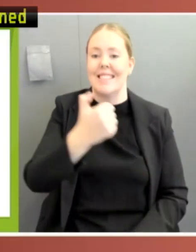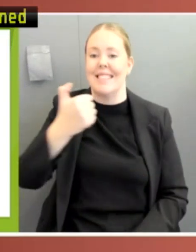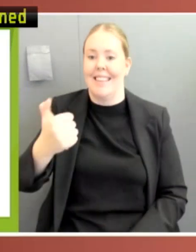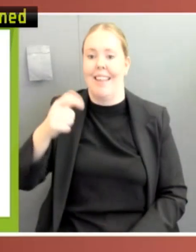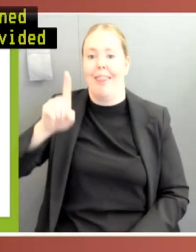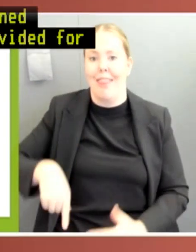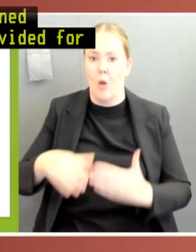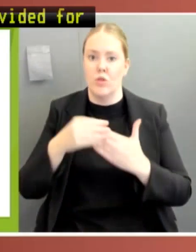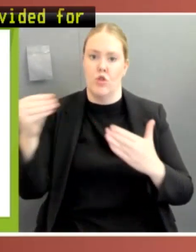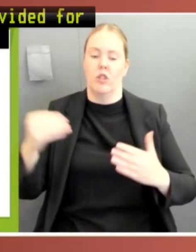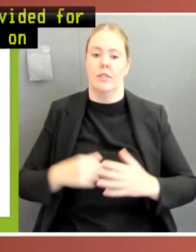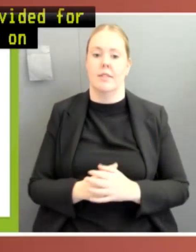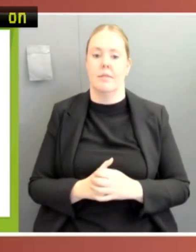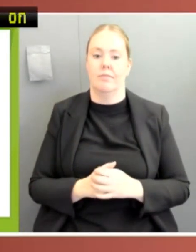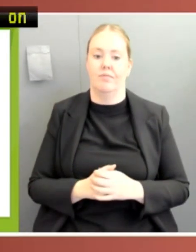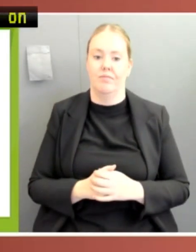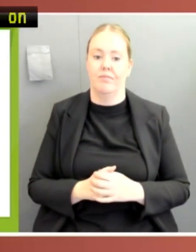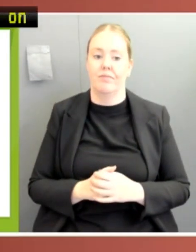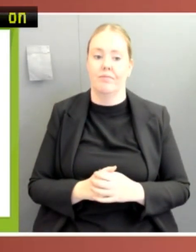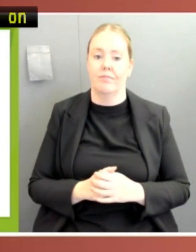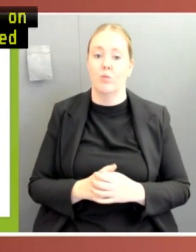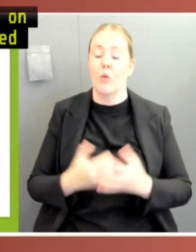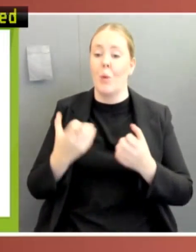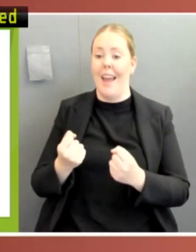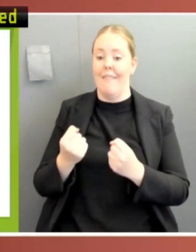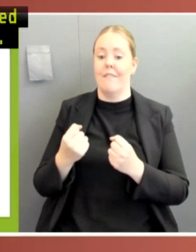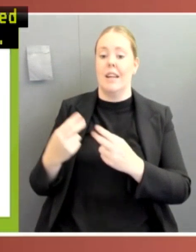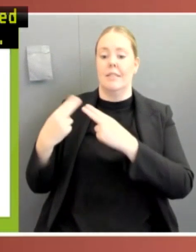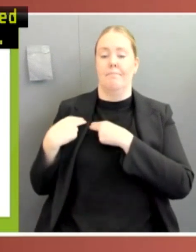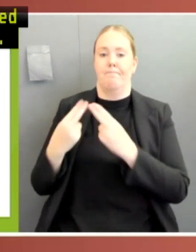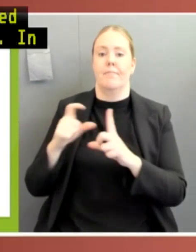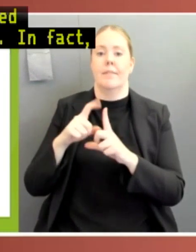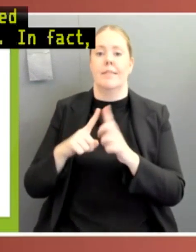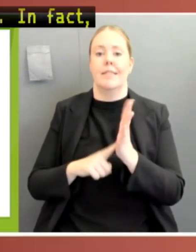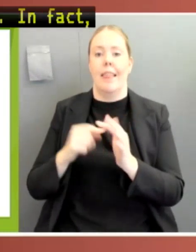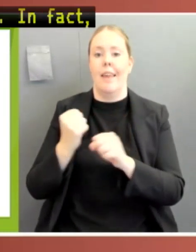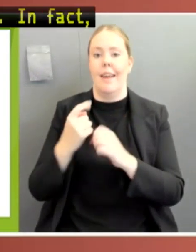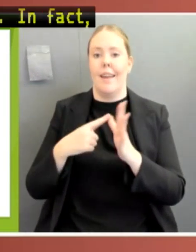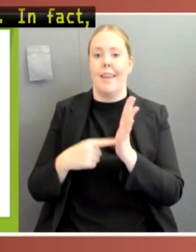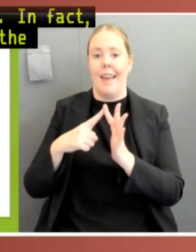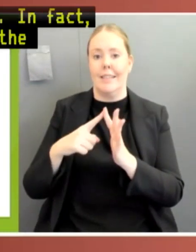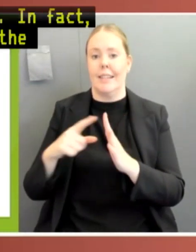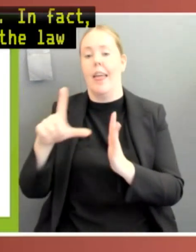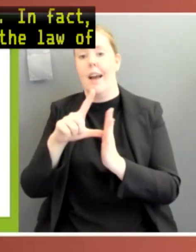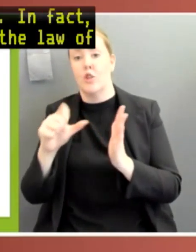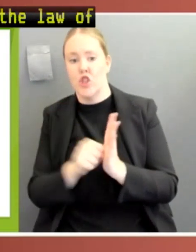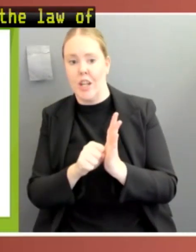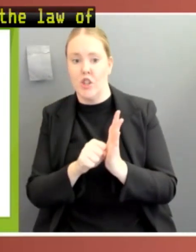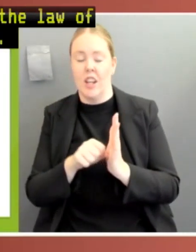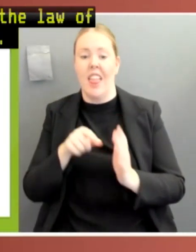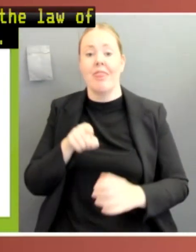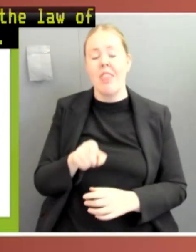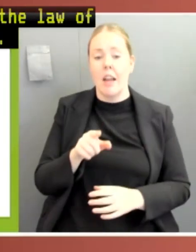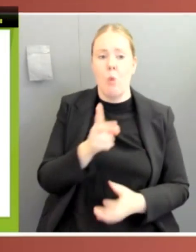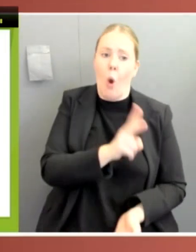Delegate legislation is not unusual. In fact, it constitutes about half the law of the Commonwealth by volume. Parliament cannot debate and amend legislative instruments,